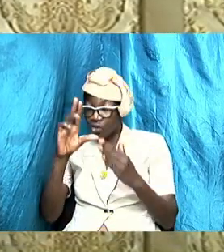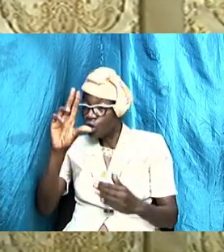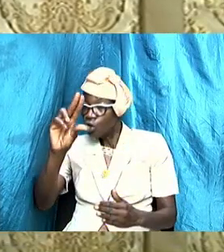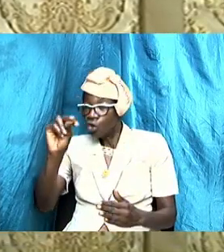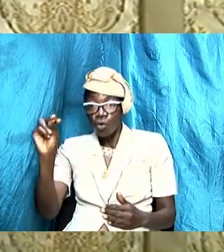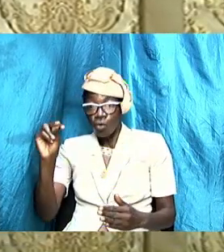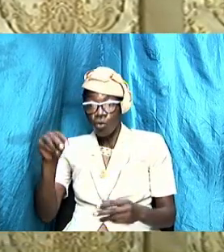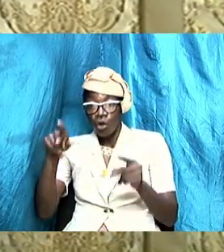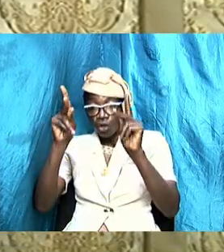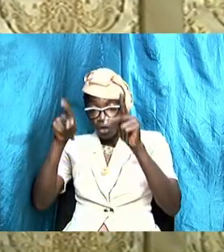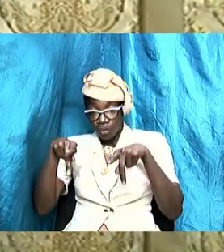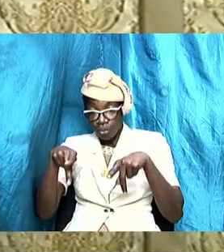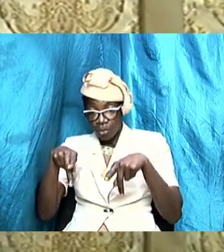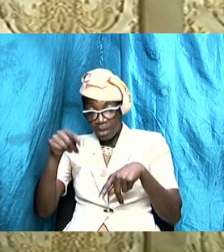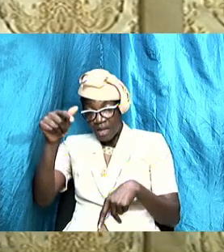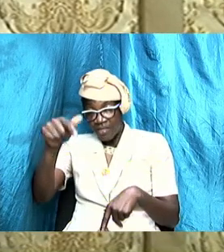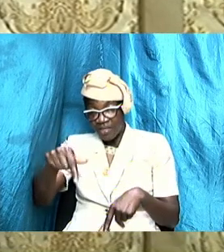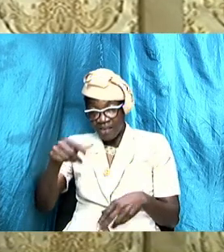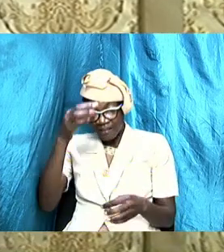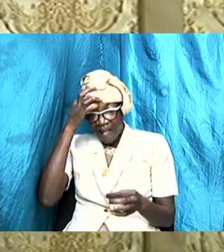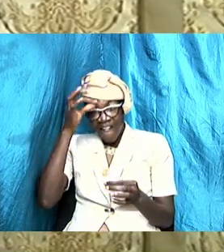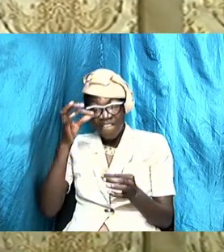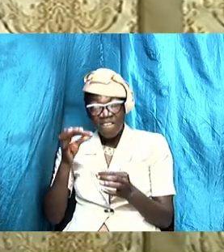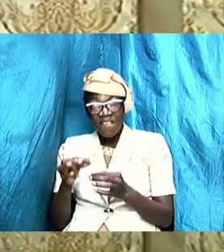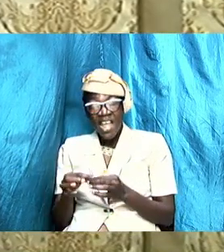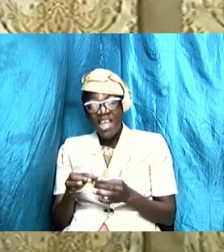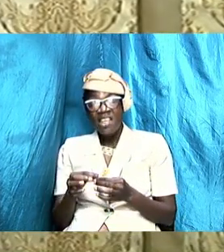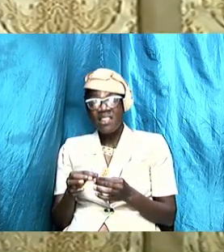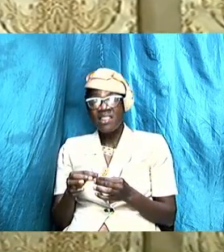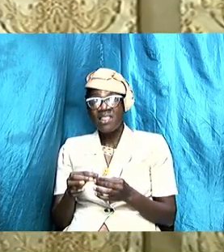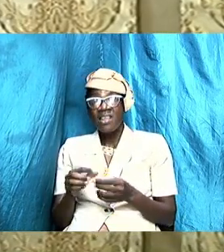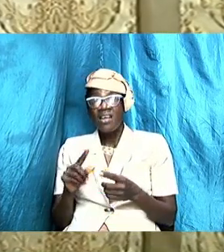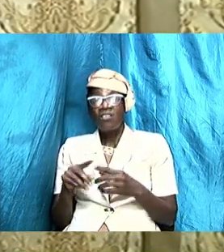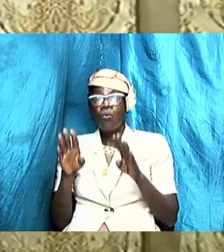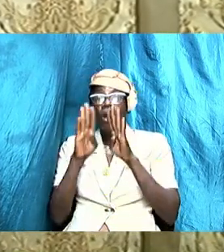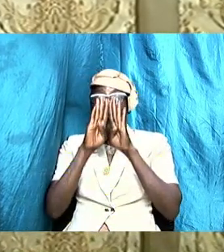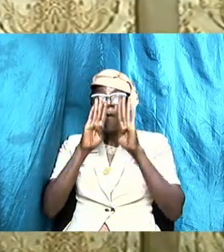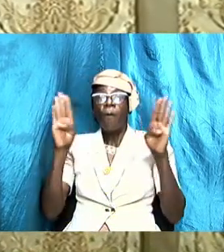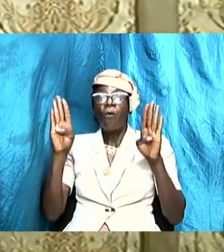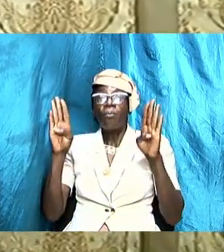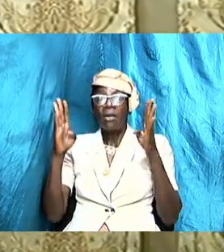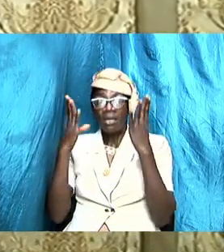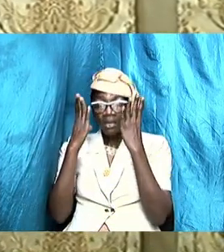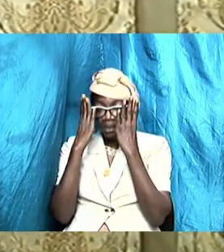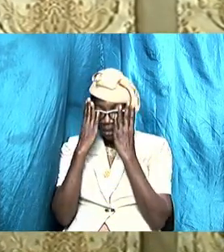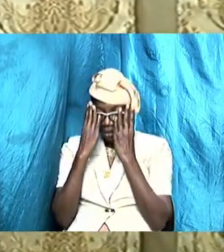and you have put this faith to an open shame